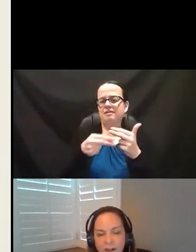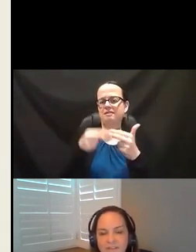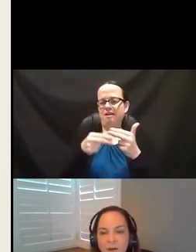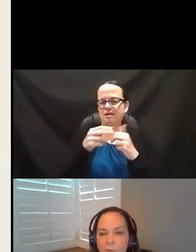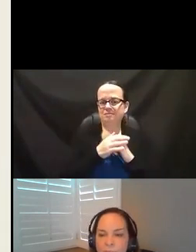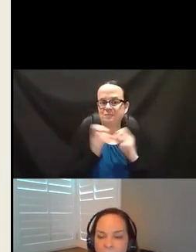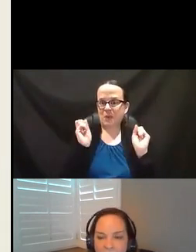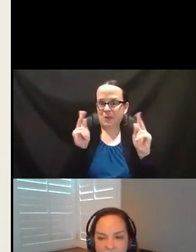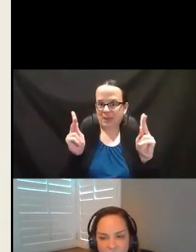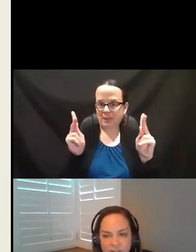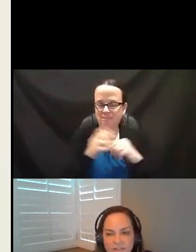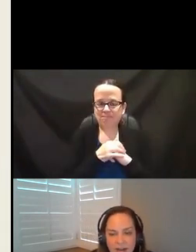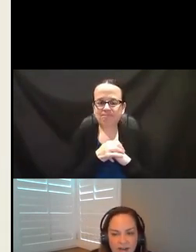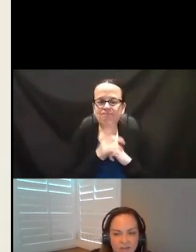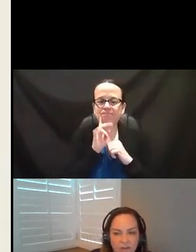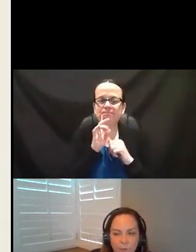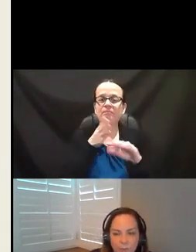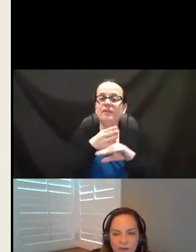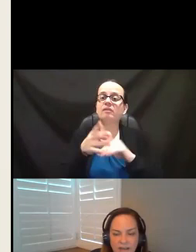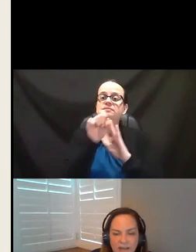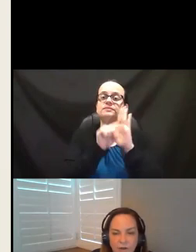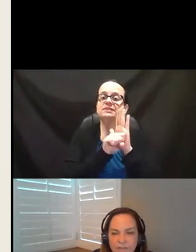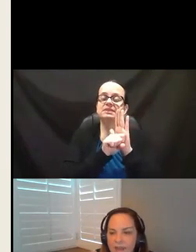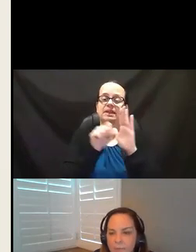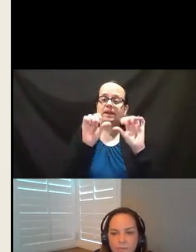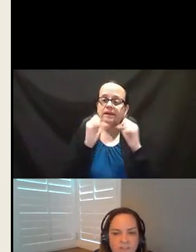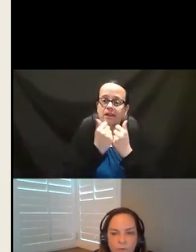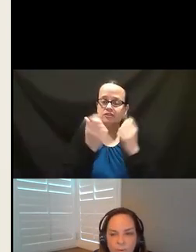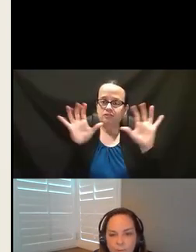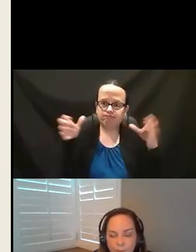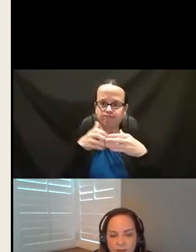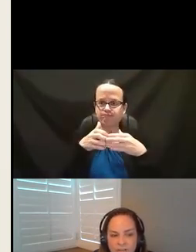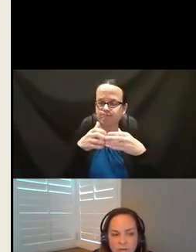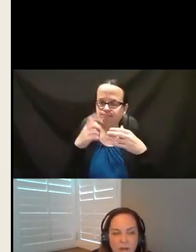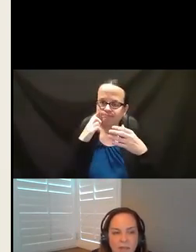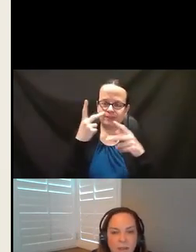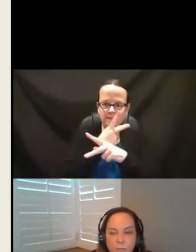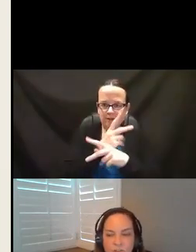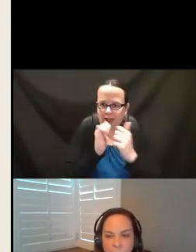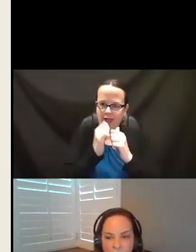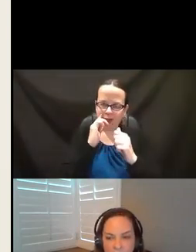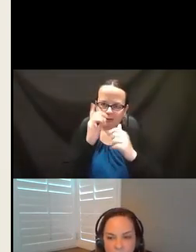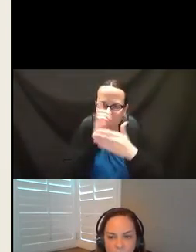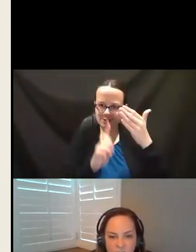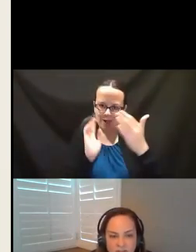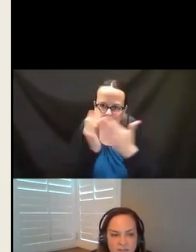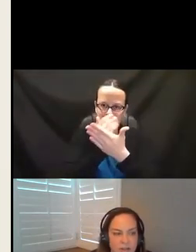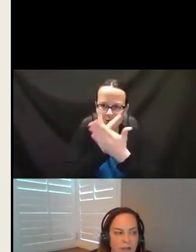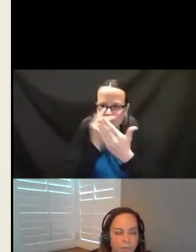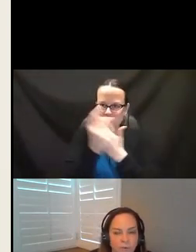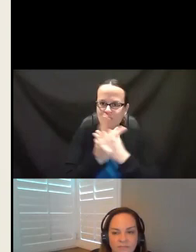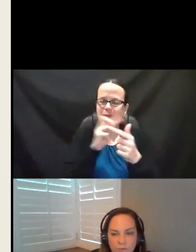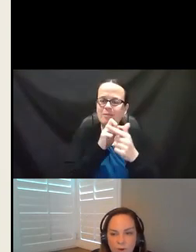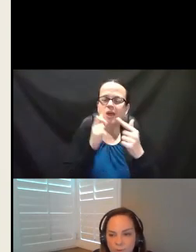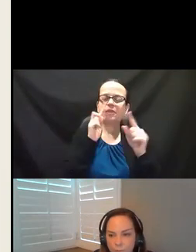All right. So after the state agency group got together and they come up with this great blueprint, then they went to all the communities and said,